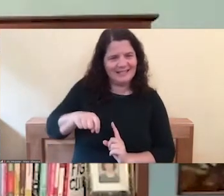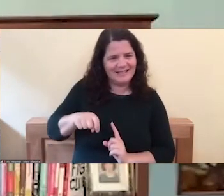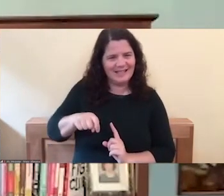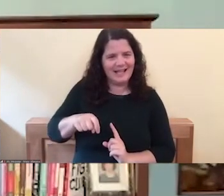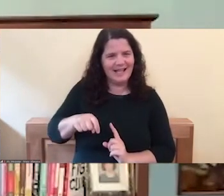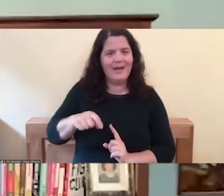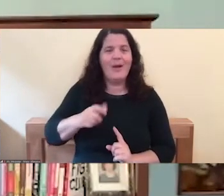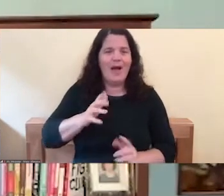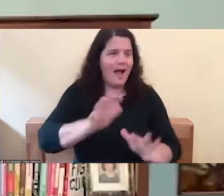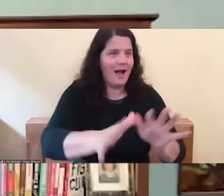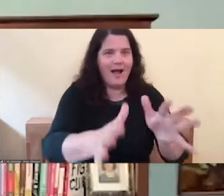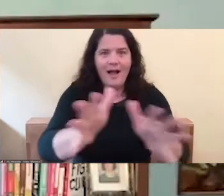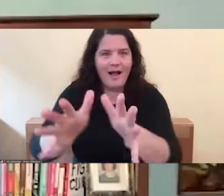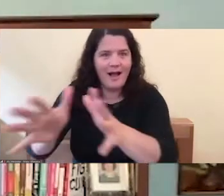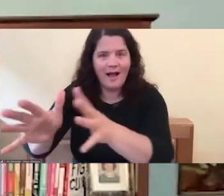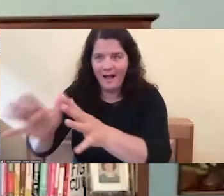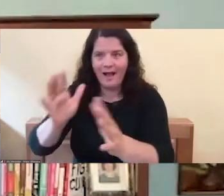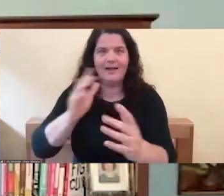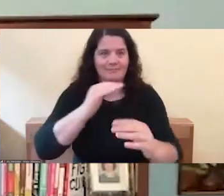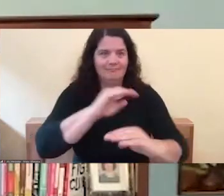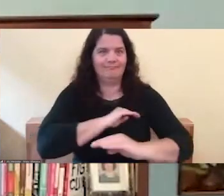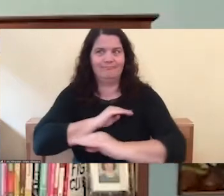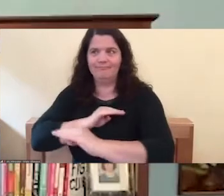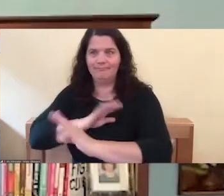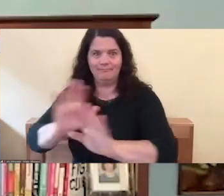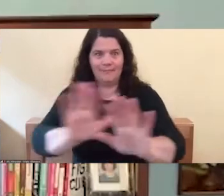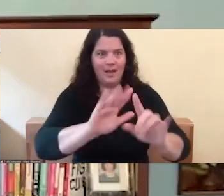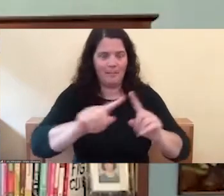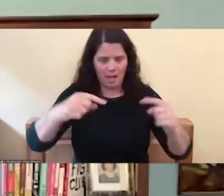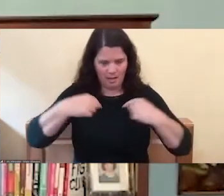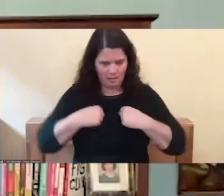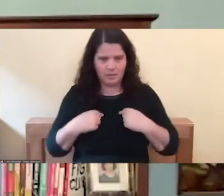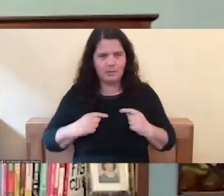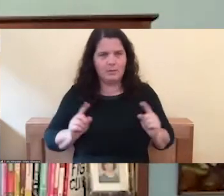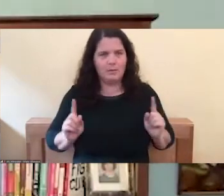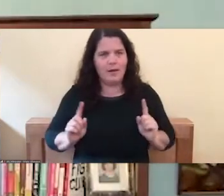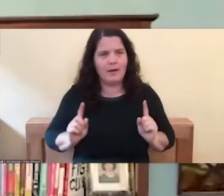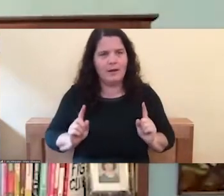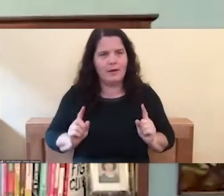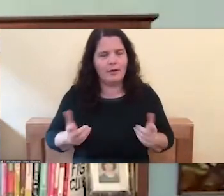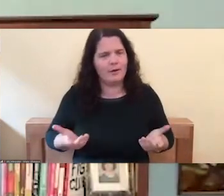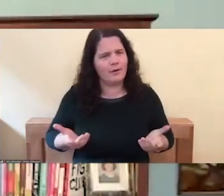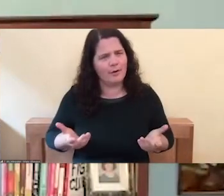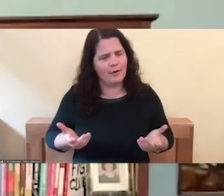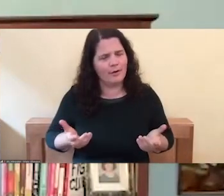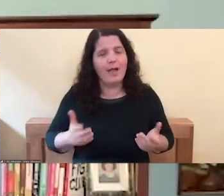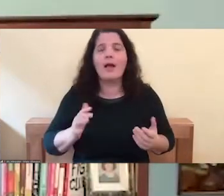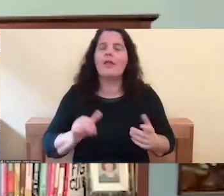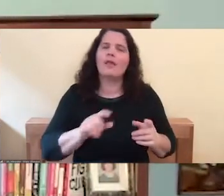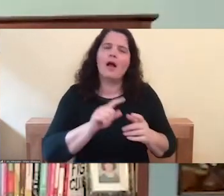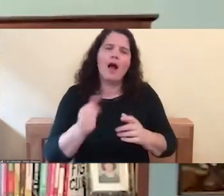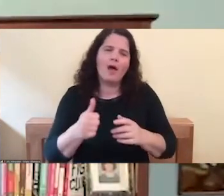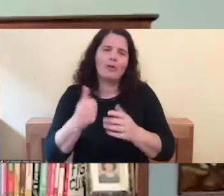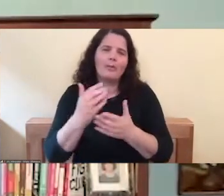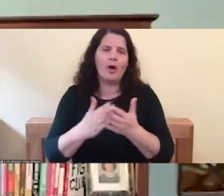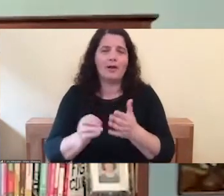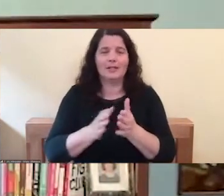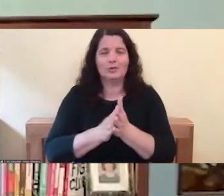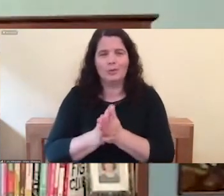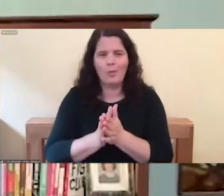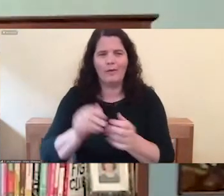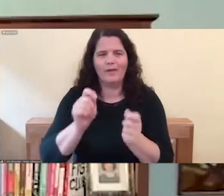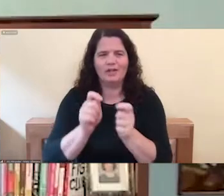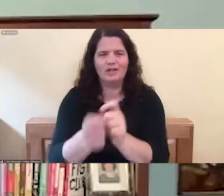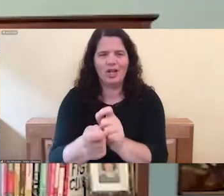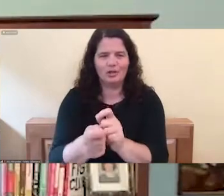own needs. Right. And then of course, motivating change. And so, and I also have to say the other metaphor that really captures